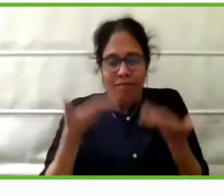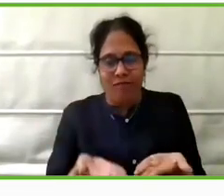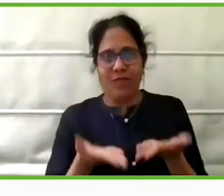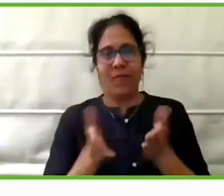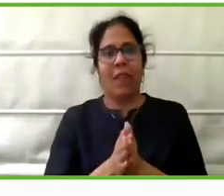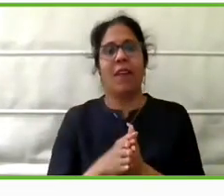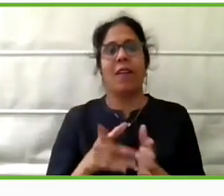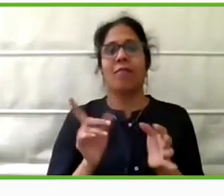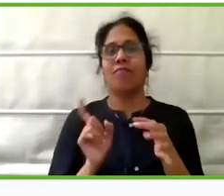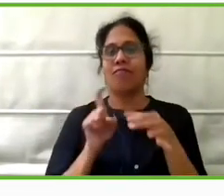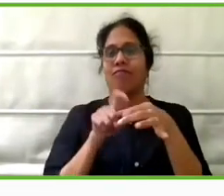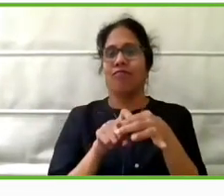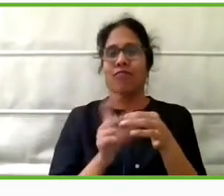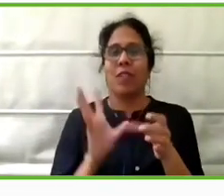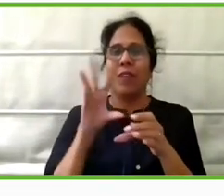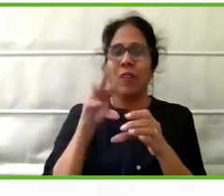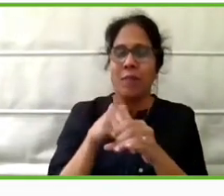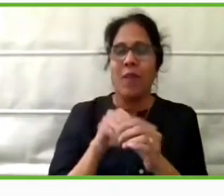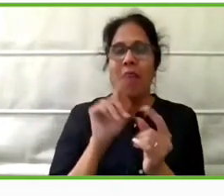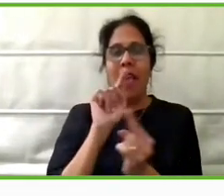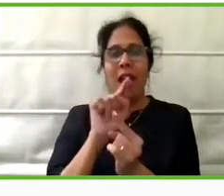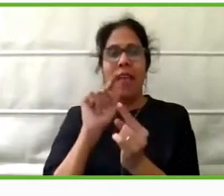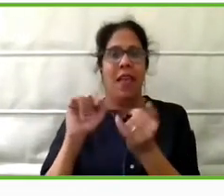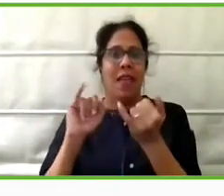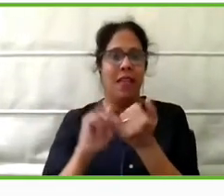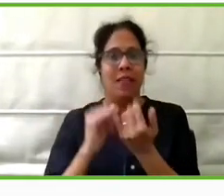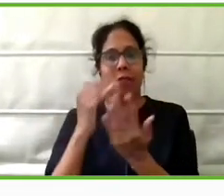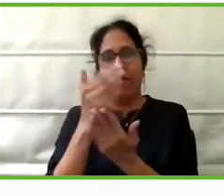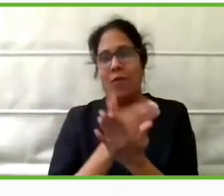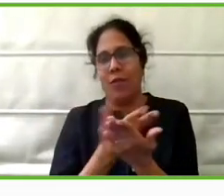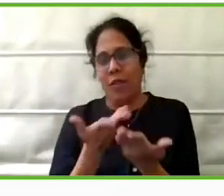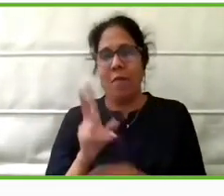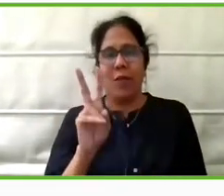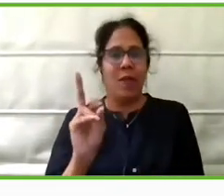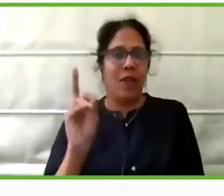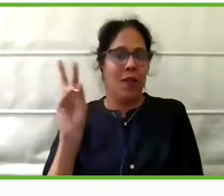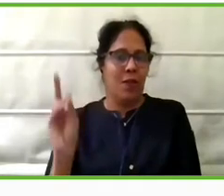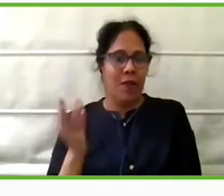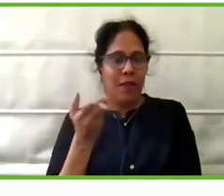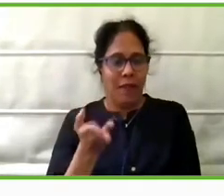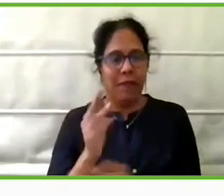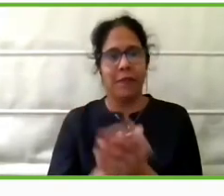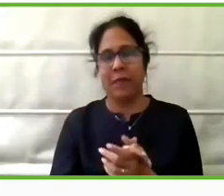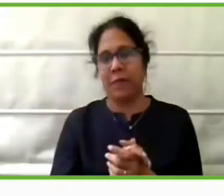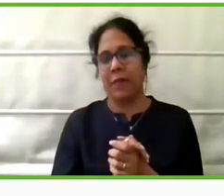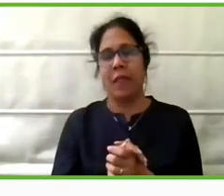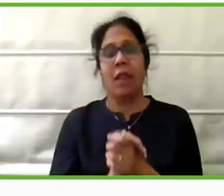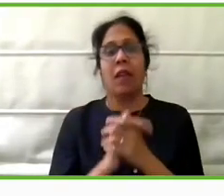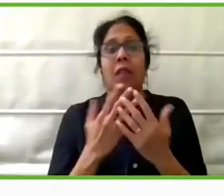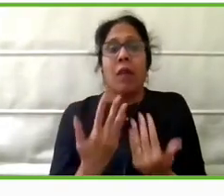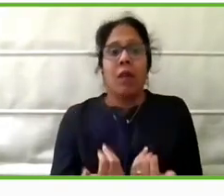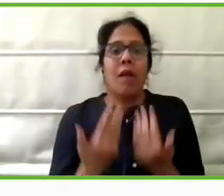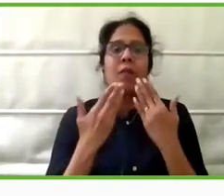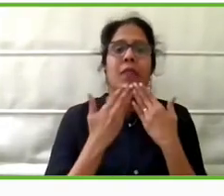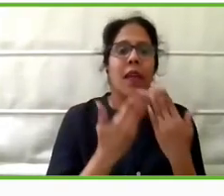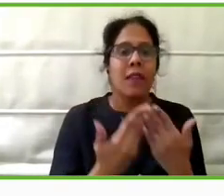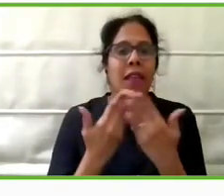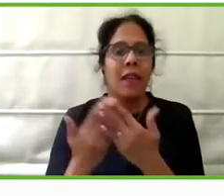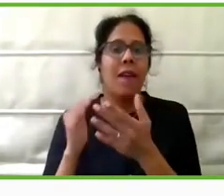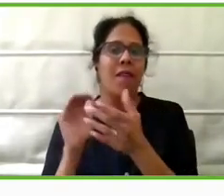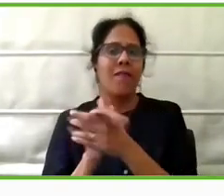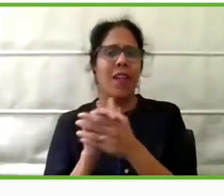part of the India Inclusion Summit 2020 and my thanks to my friend